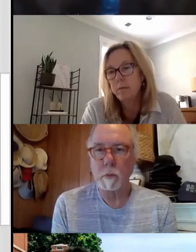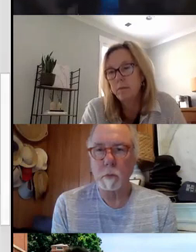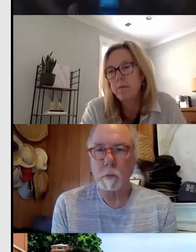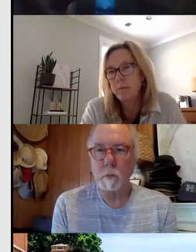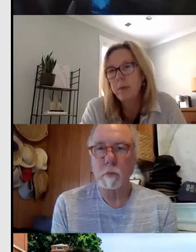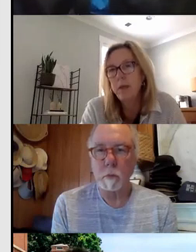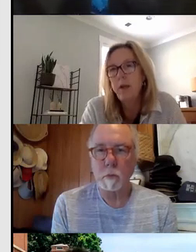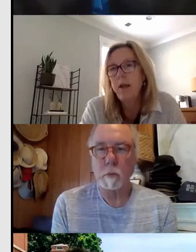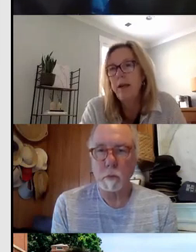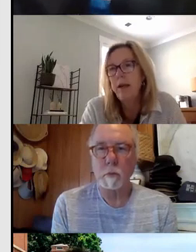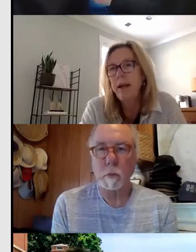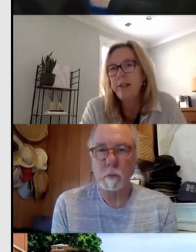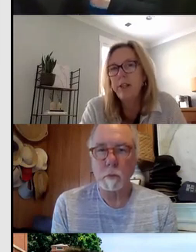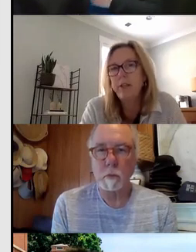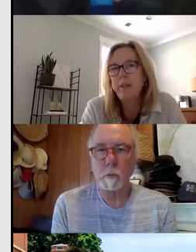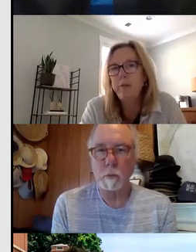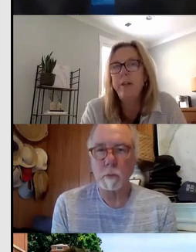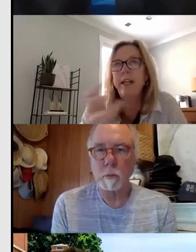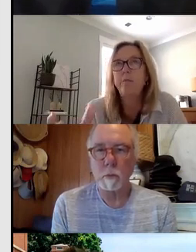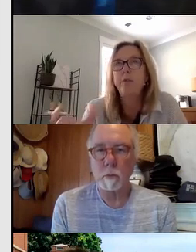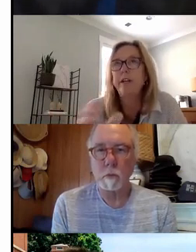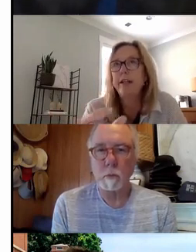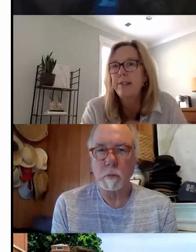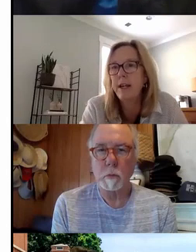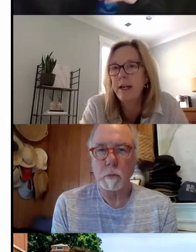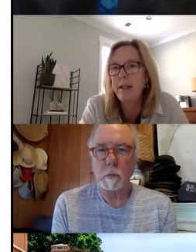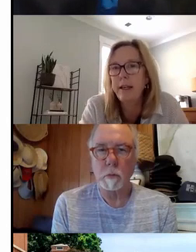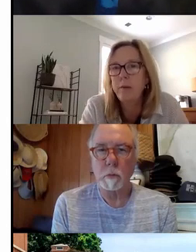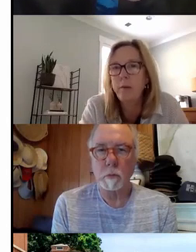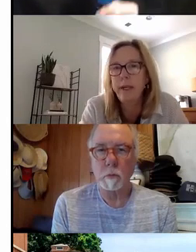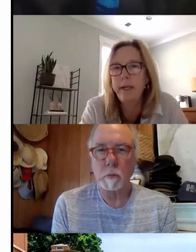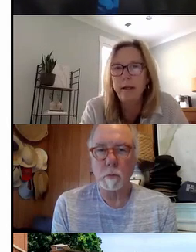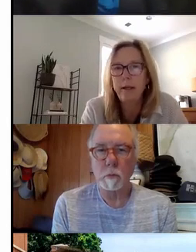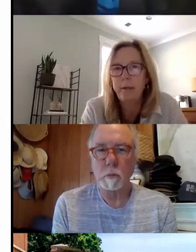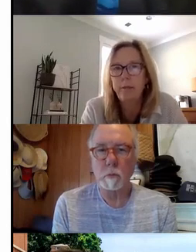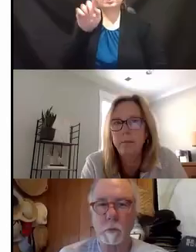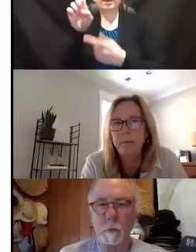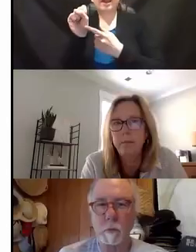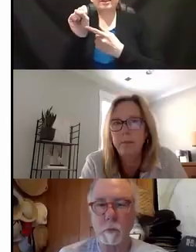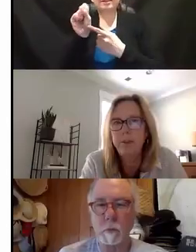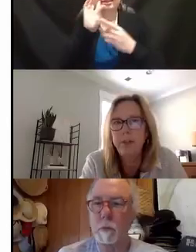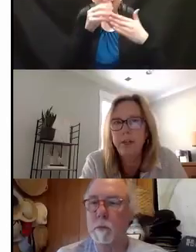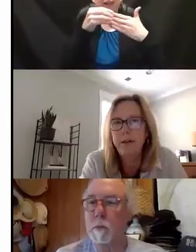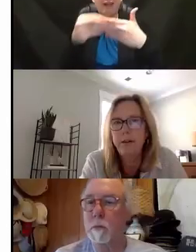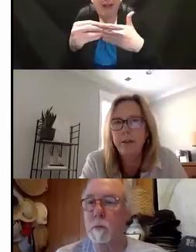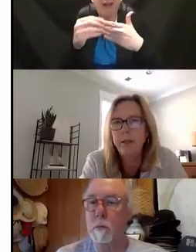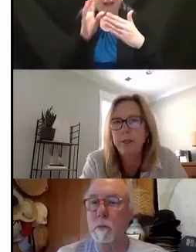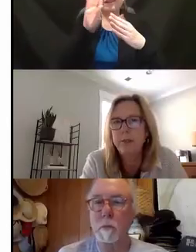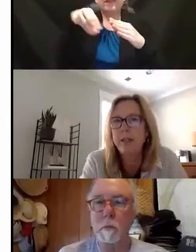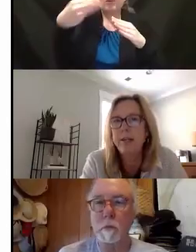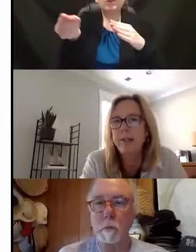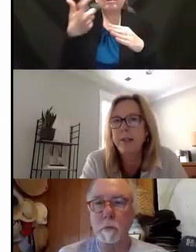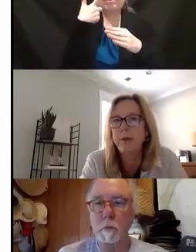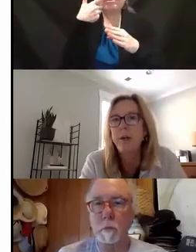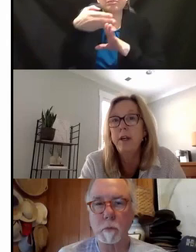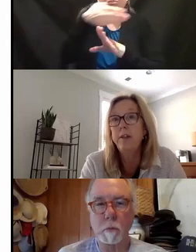VR. And actually within that pre-ETS guide that we shared a couple